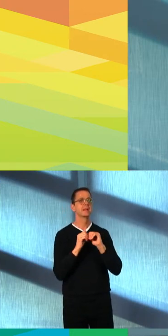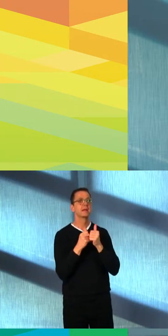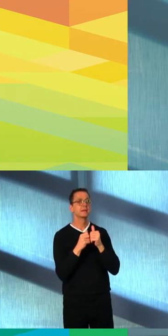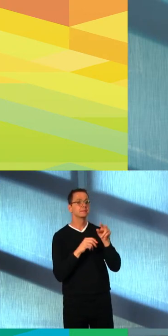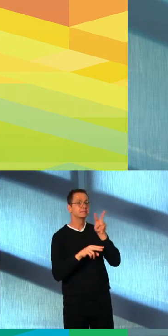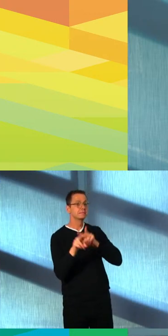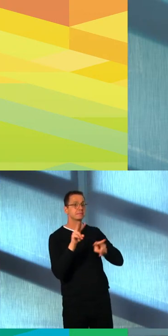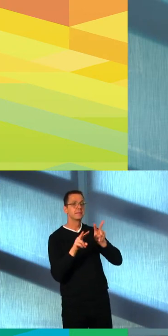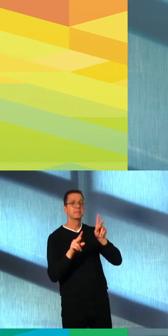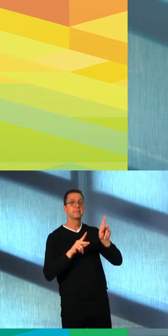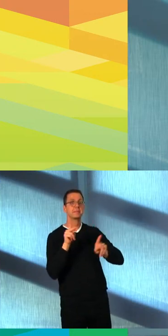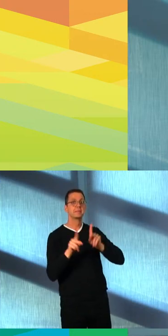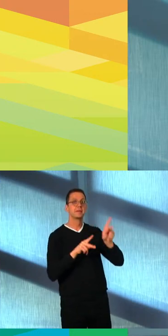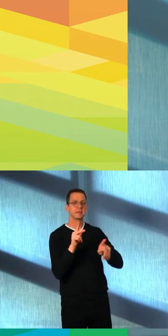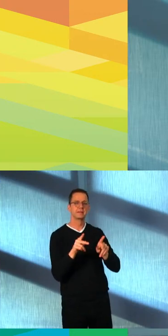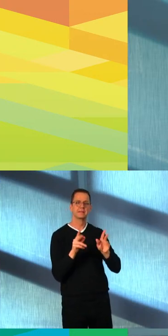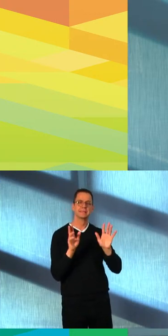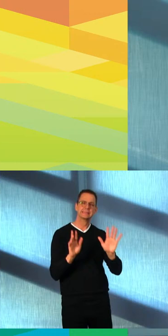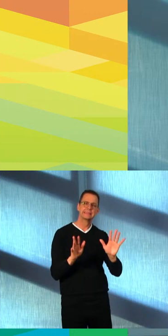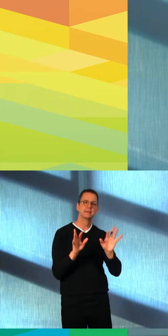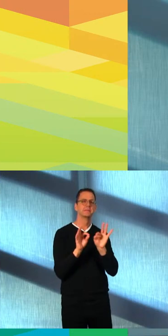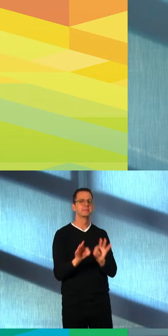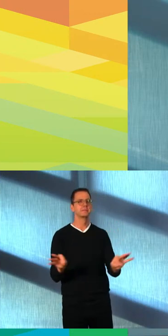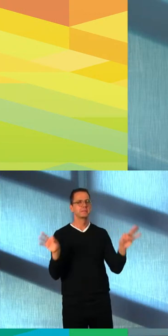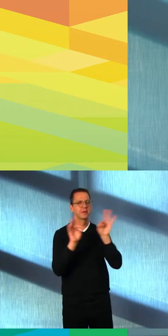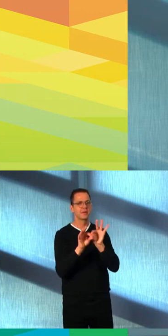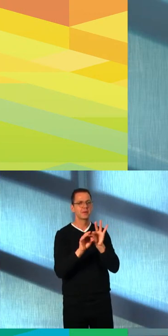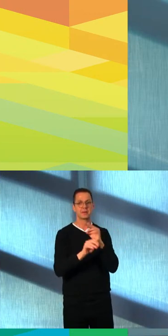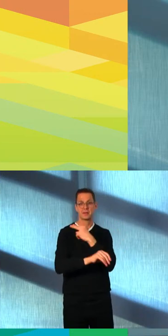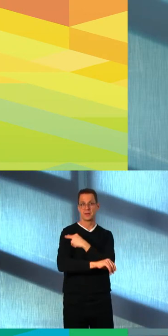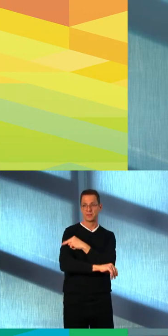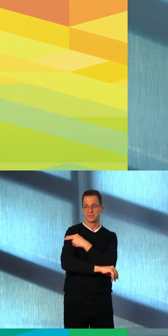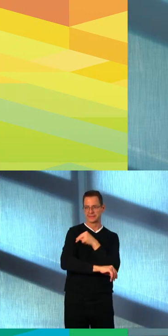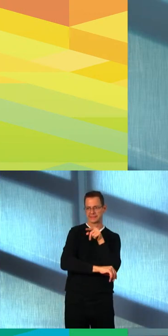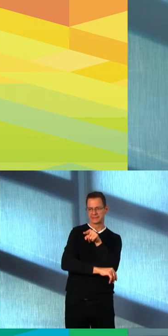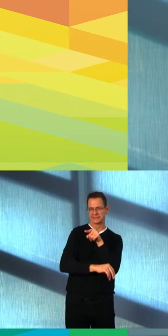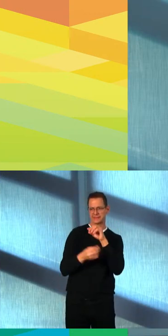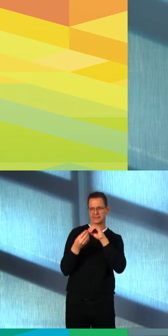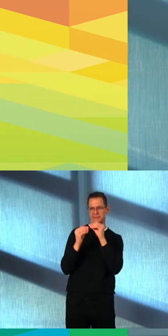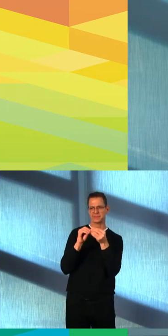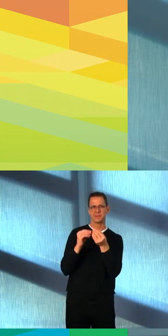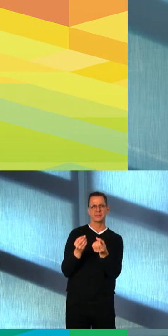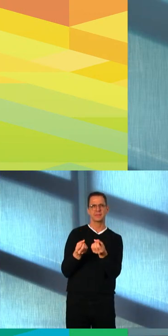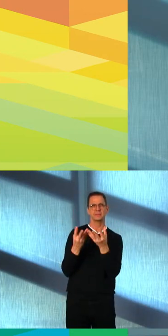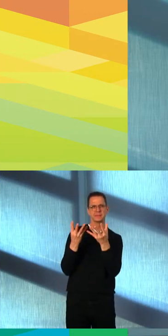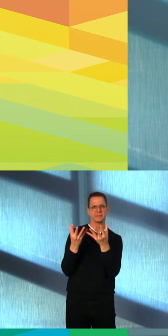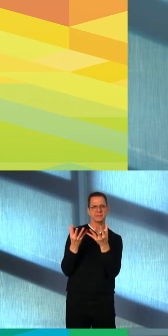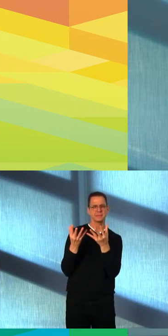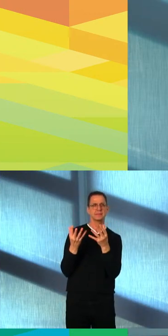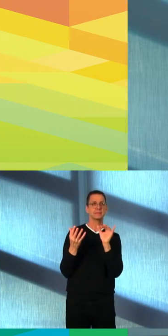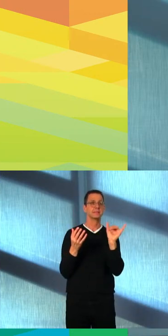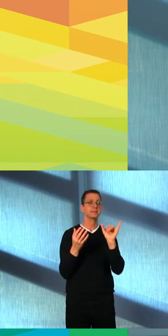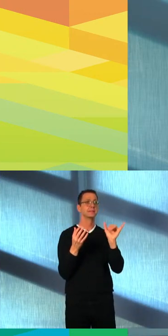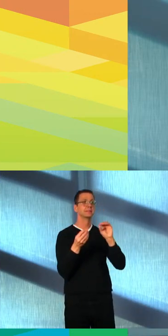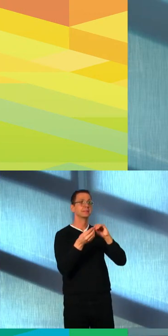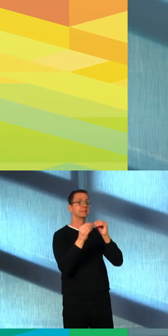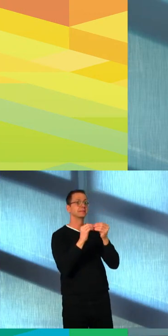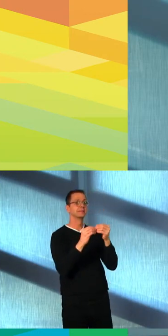use of pop-up facilities and shelters, by the percentage of people vaccinated, and by usage of our recreation services.